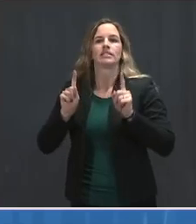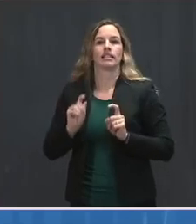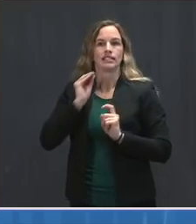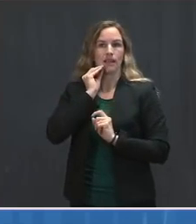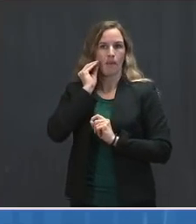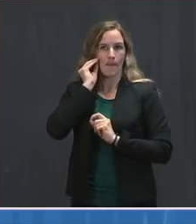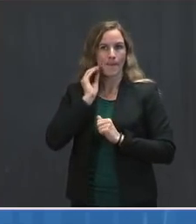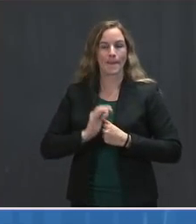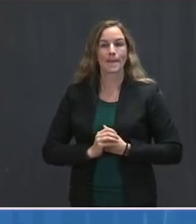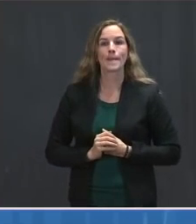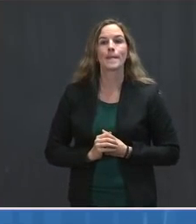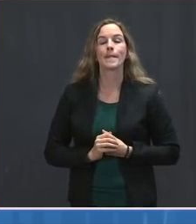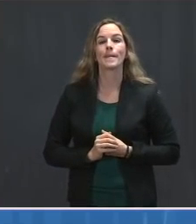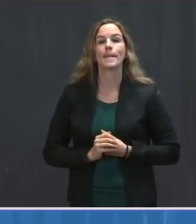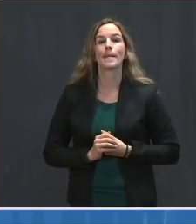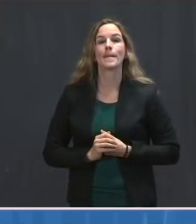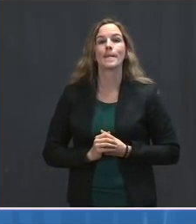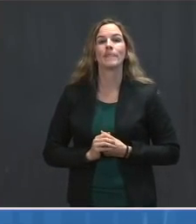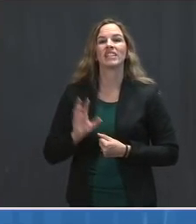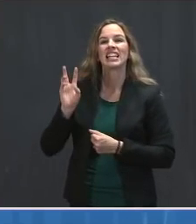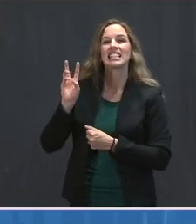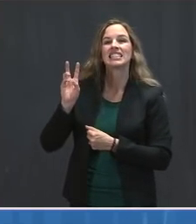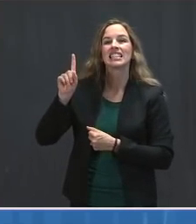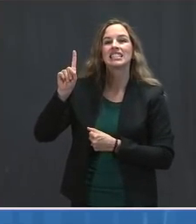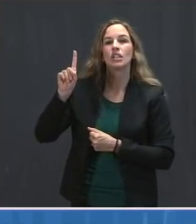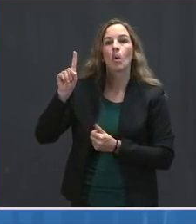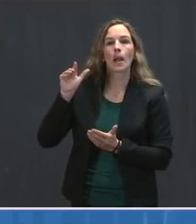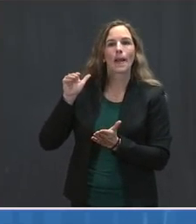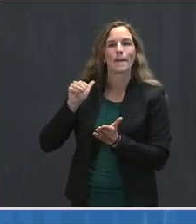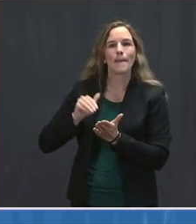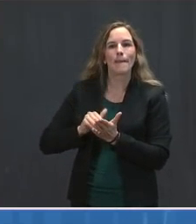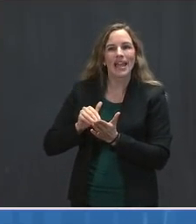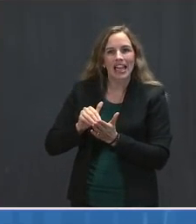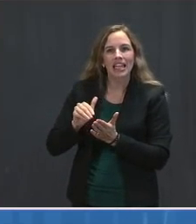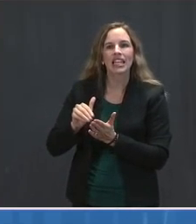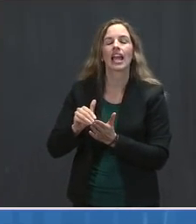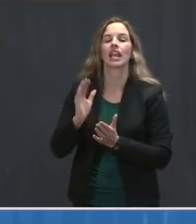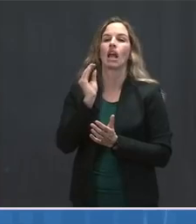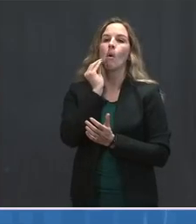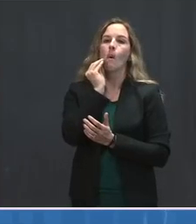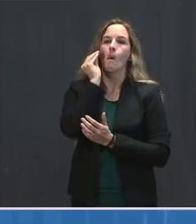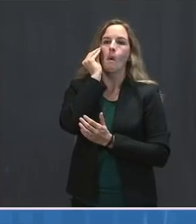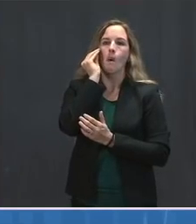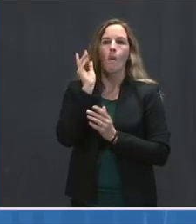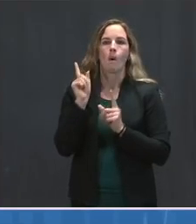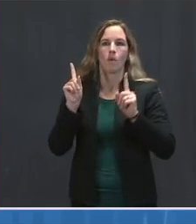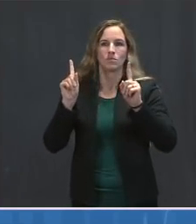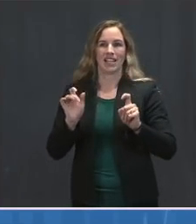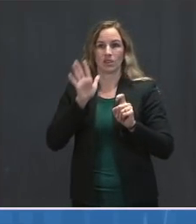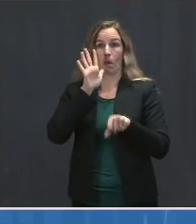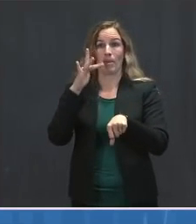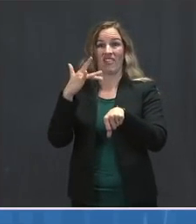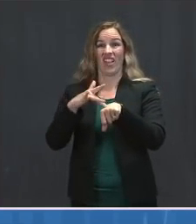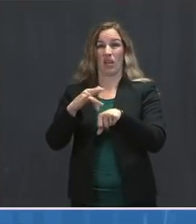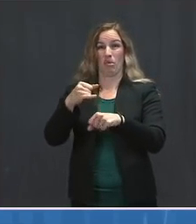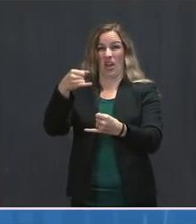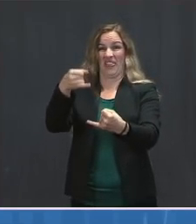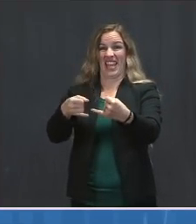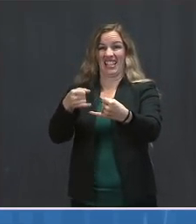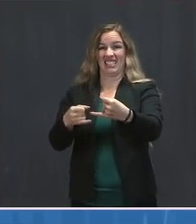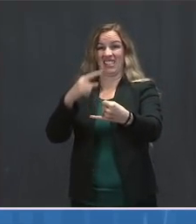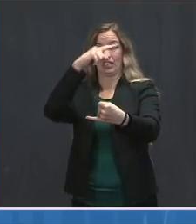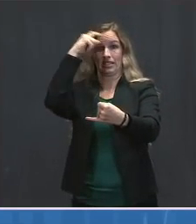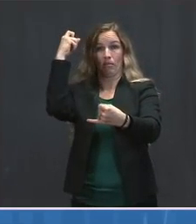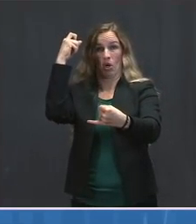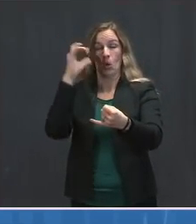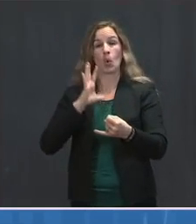thanks to this action, 61 million point-of-care or at-home tests will be available by the end of this summer. To do this,